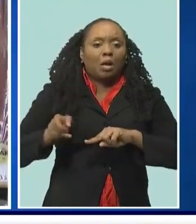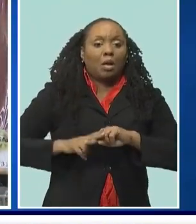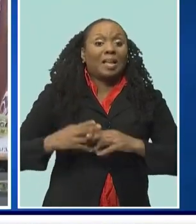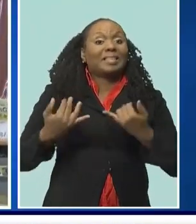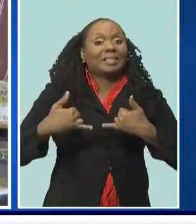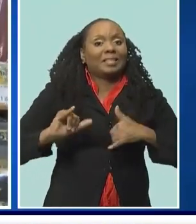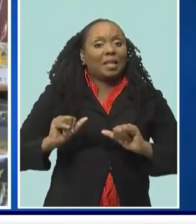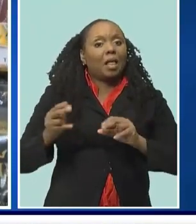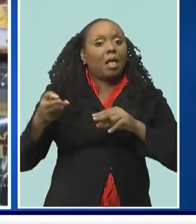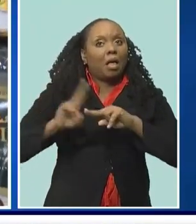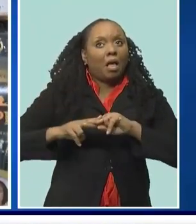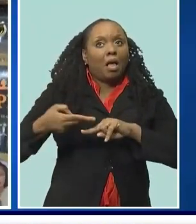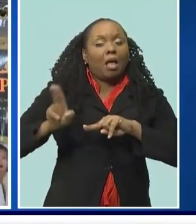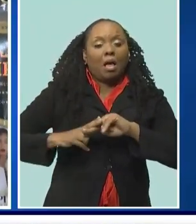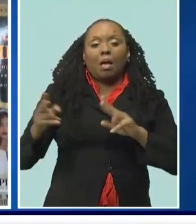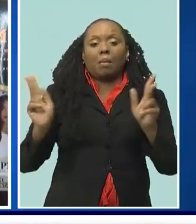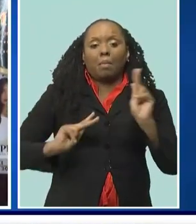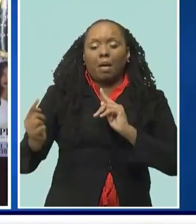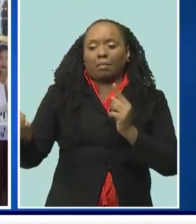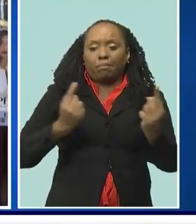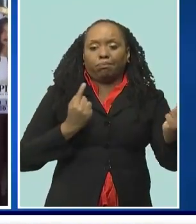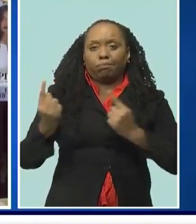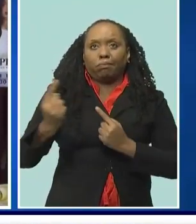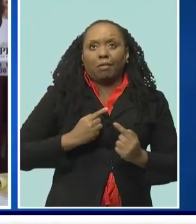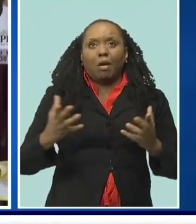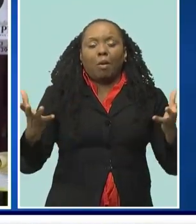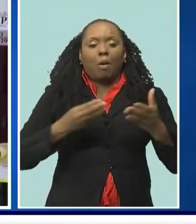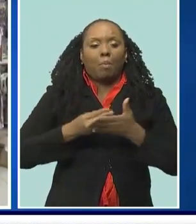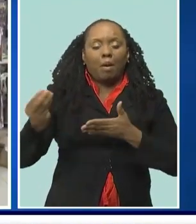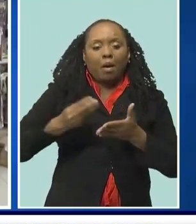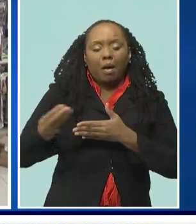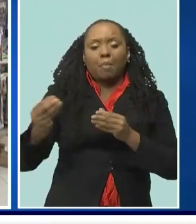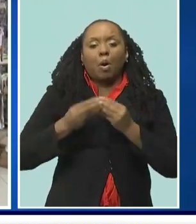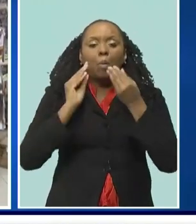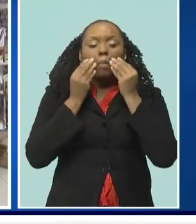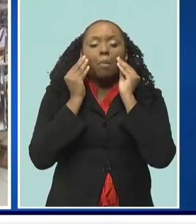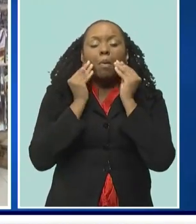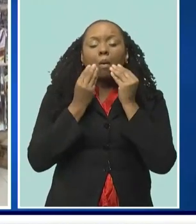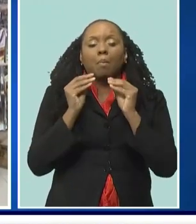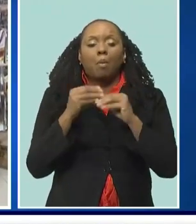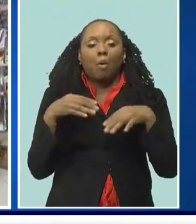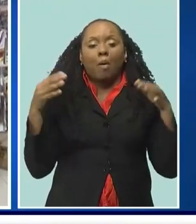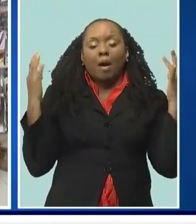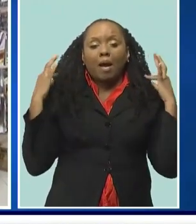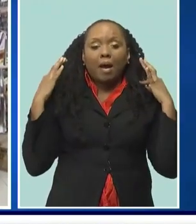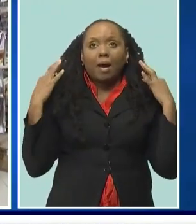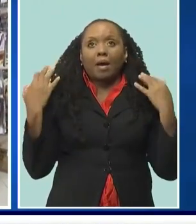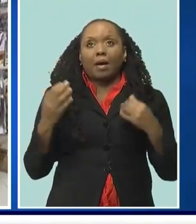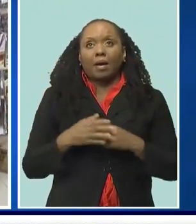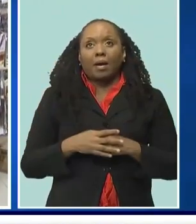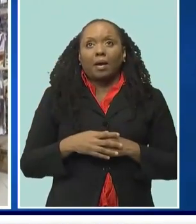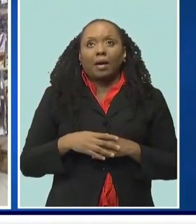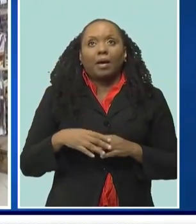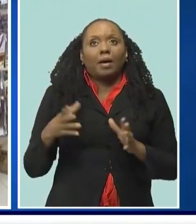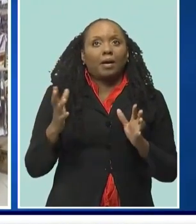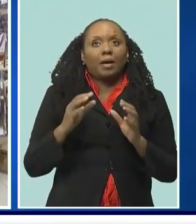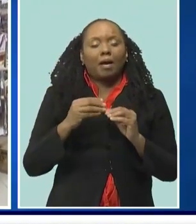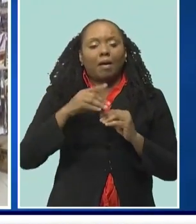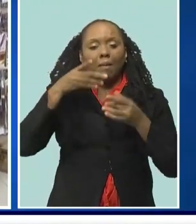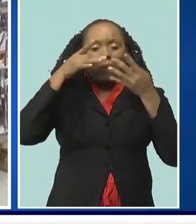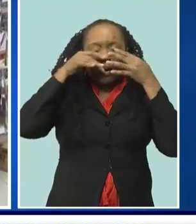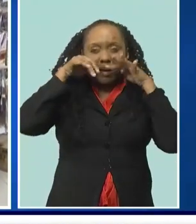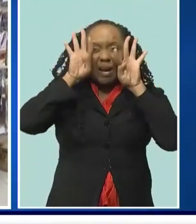of activities going on. So customers, they want more hair, they want more makeup. The lashes come off a little earlier than before,